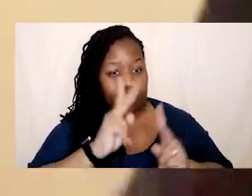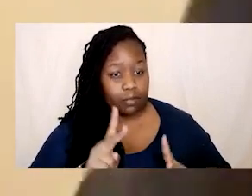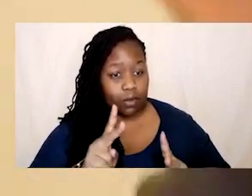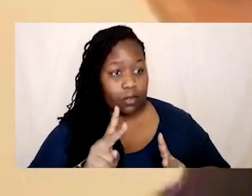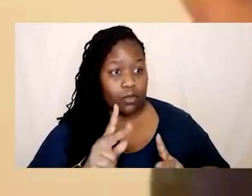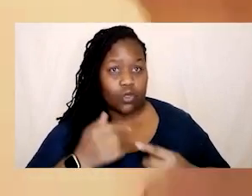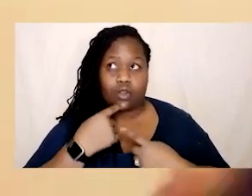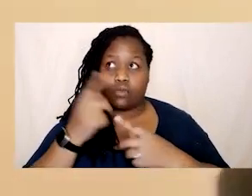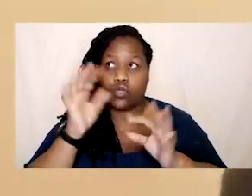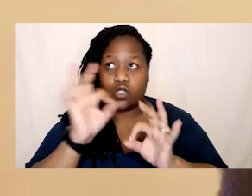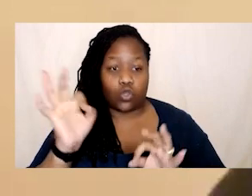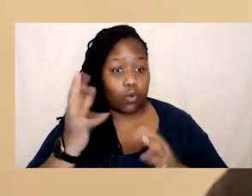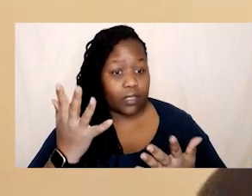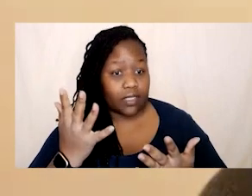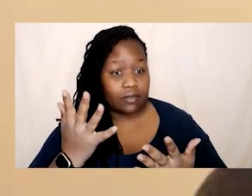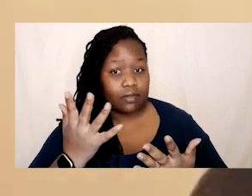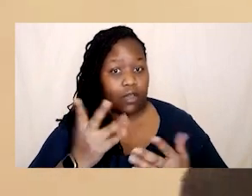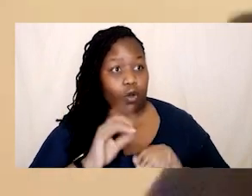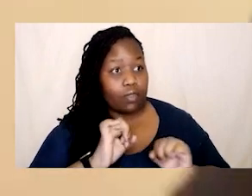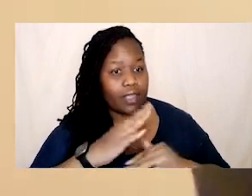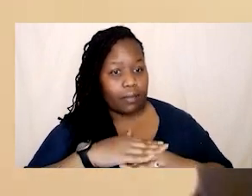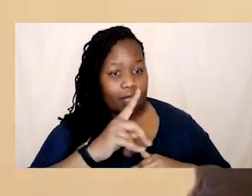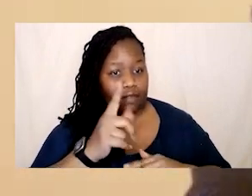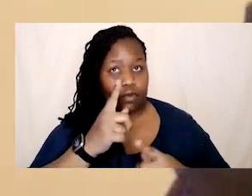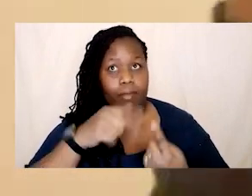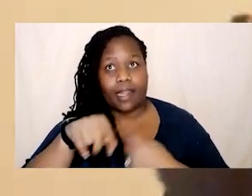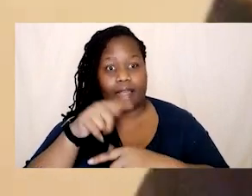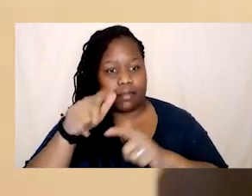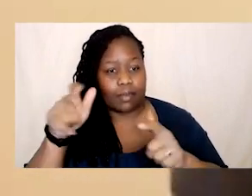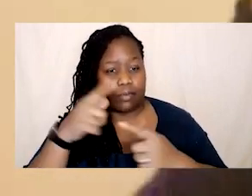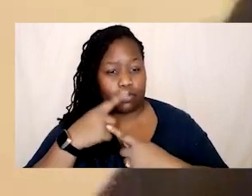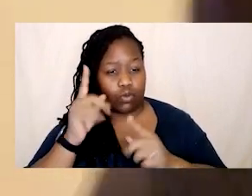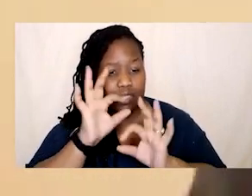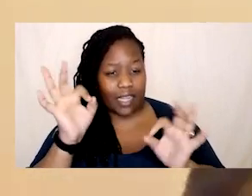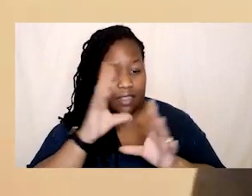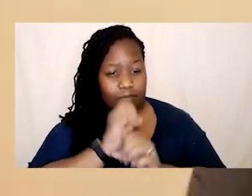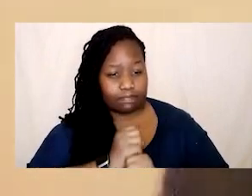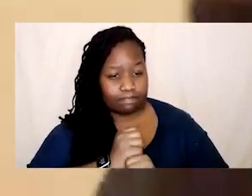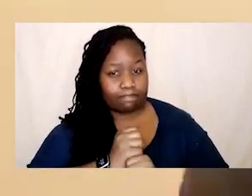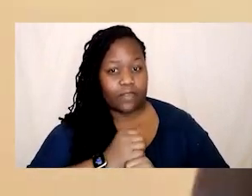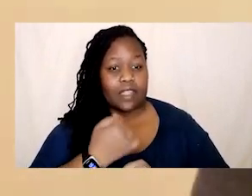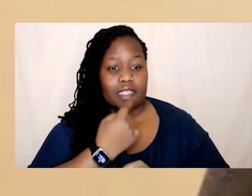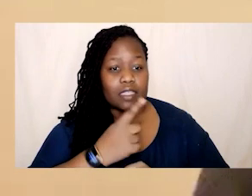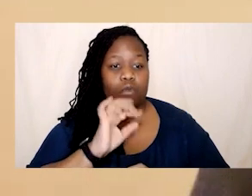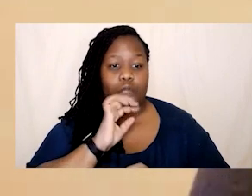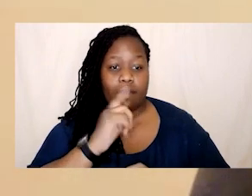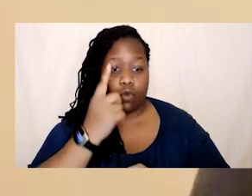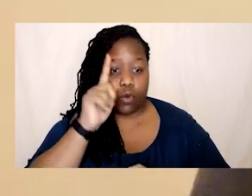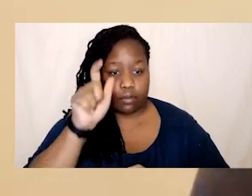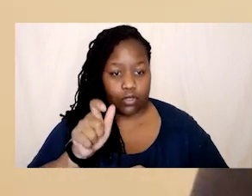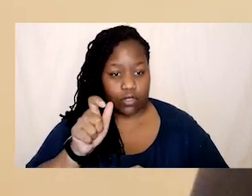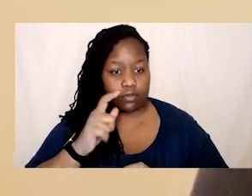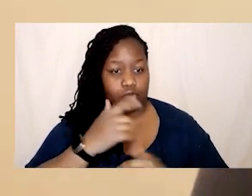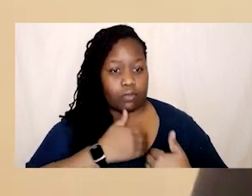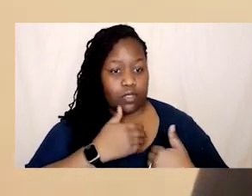they had access to platforms um we also we they also they were like yeah we're gonna have one social media person managing the um